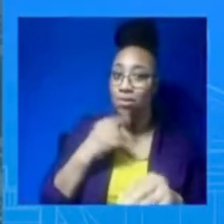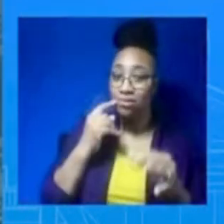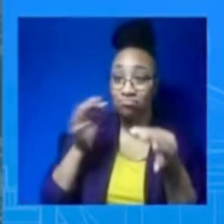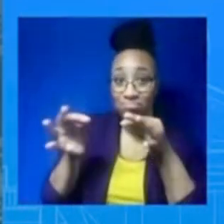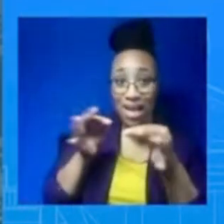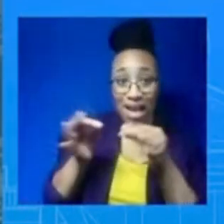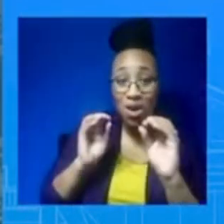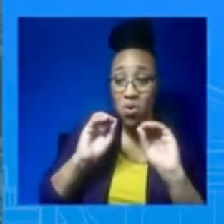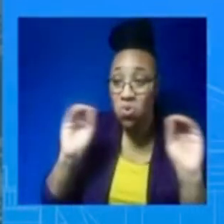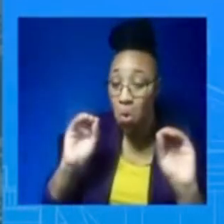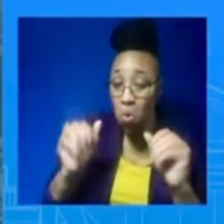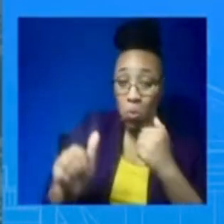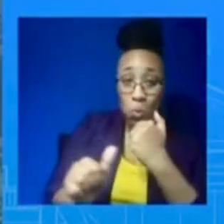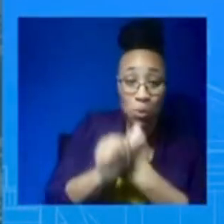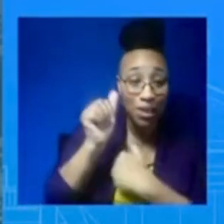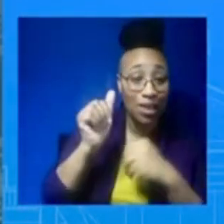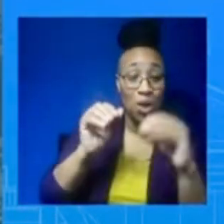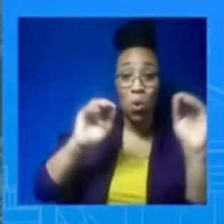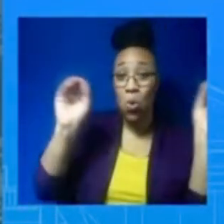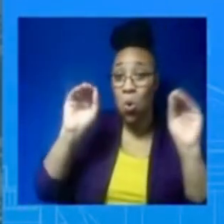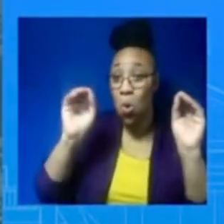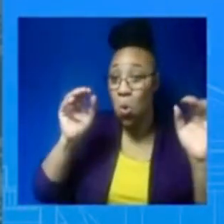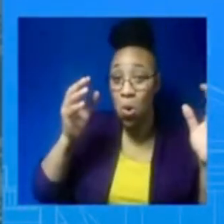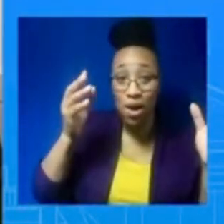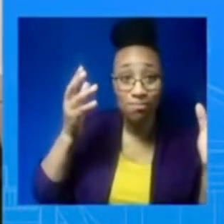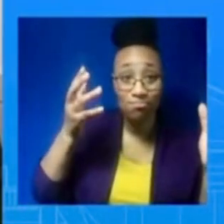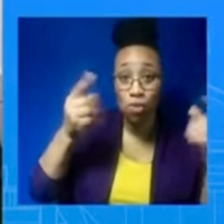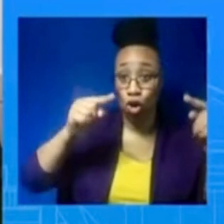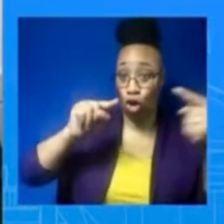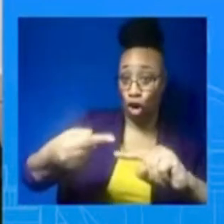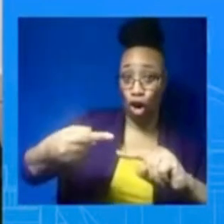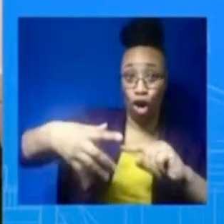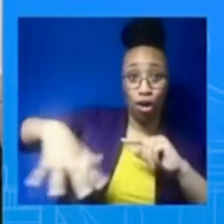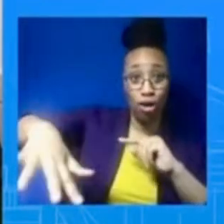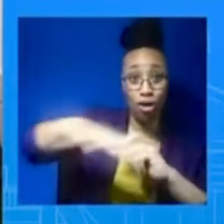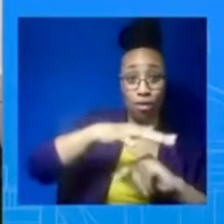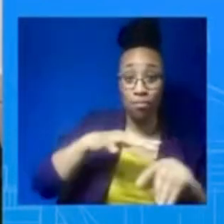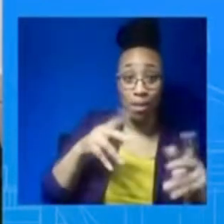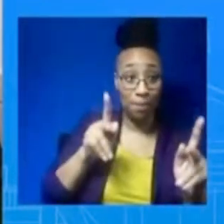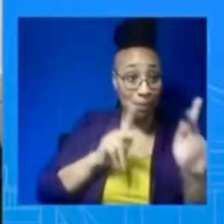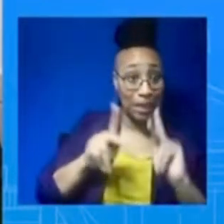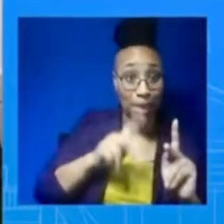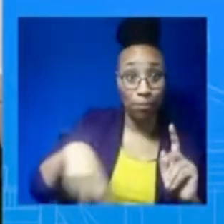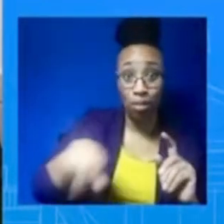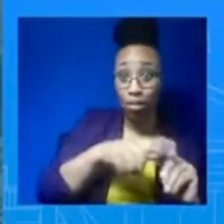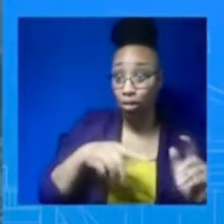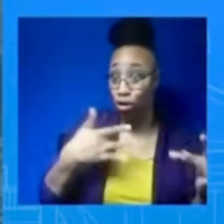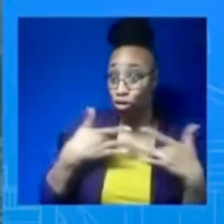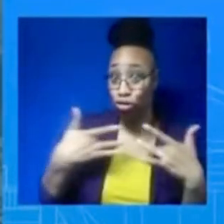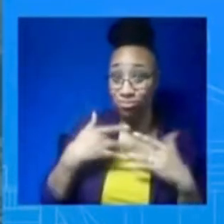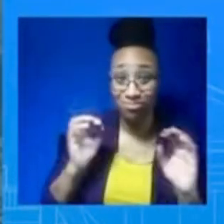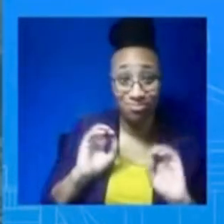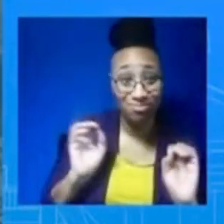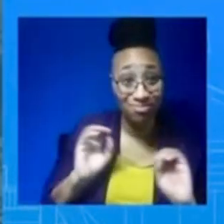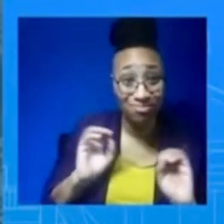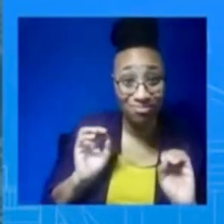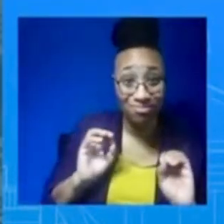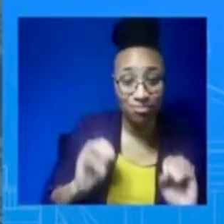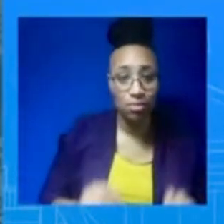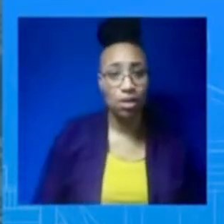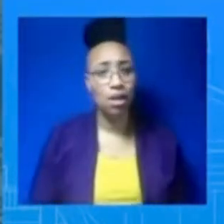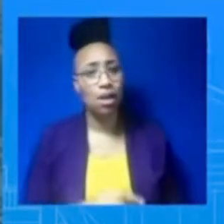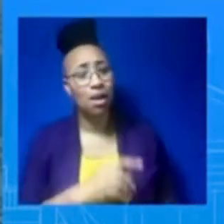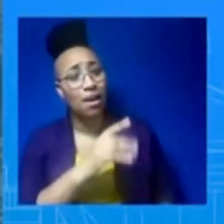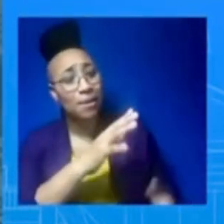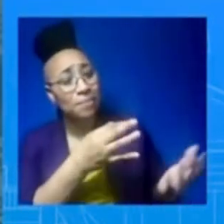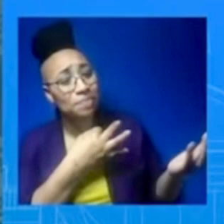lives and livelihood on the ground. Do we have a domain awareness gap? He has said, he has identified a